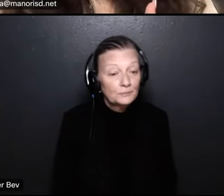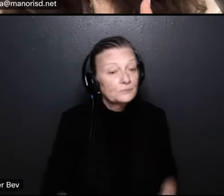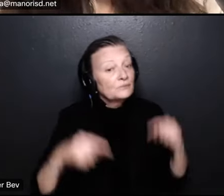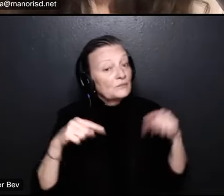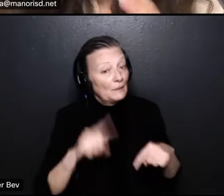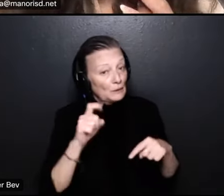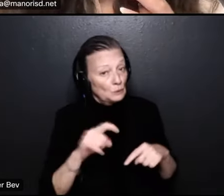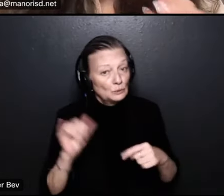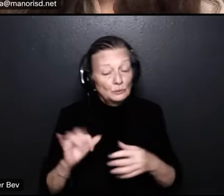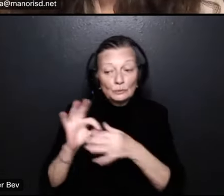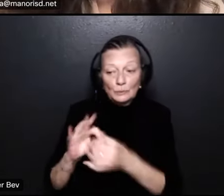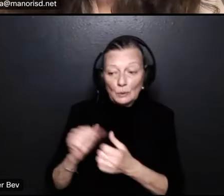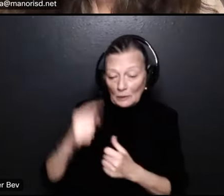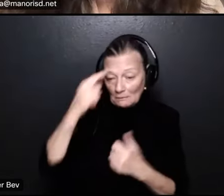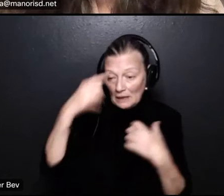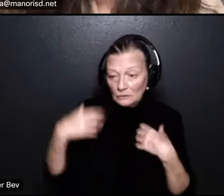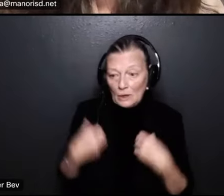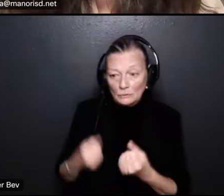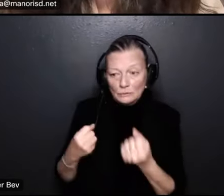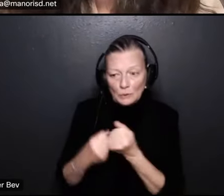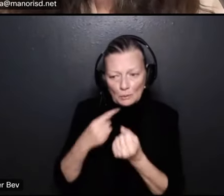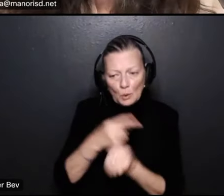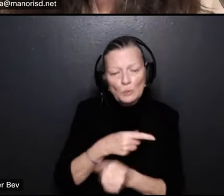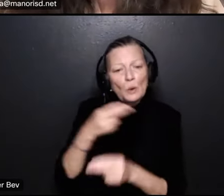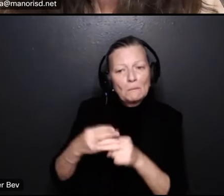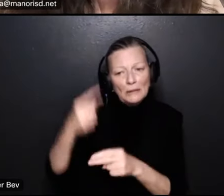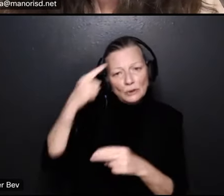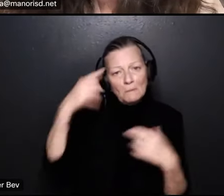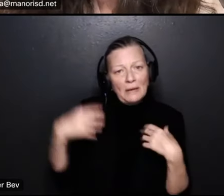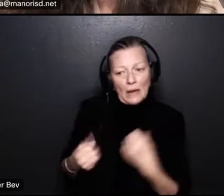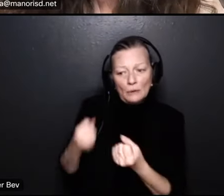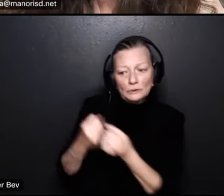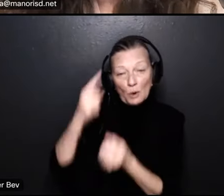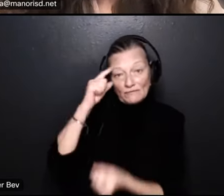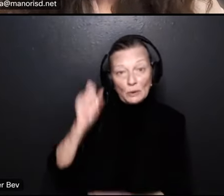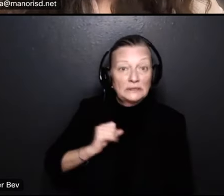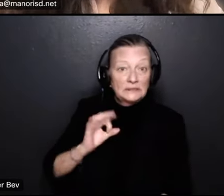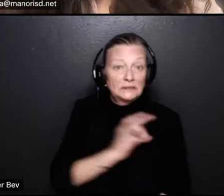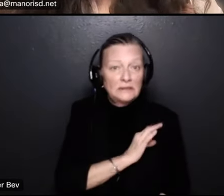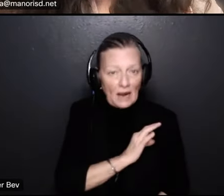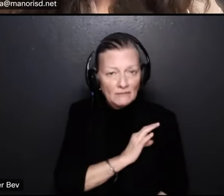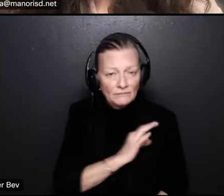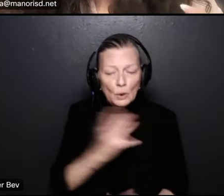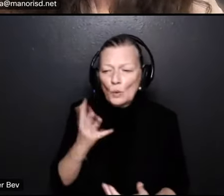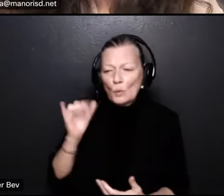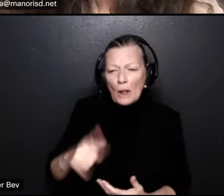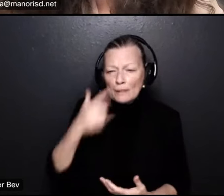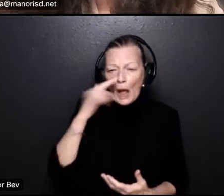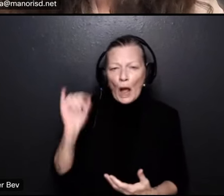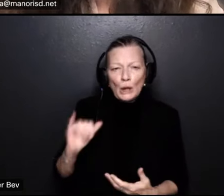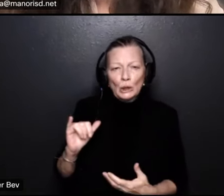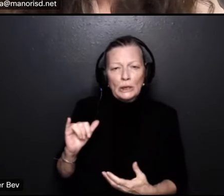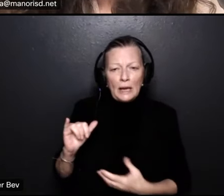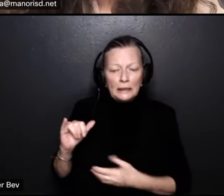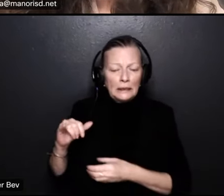health support um you mentioned mental health support for staff what would that look like in service what would that look like in services for